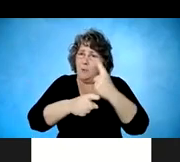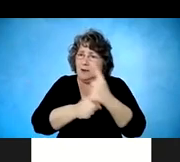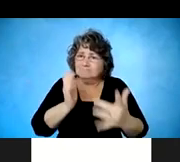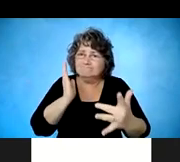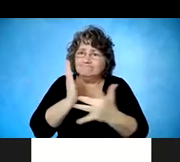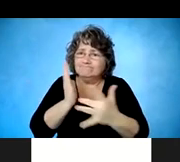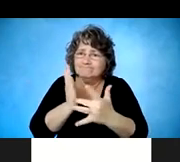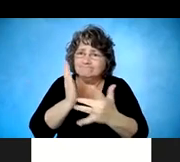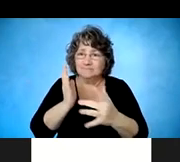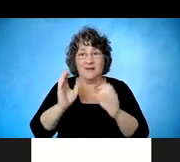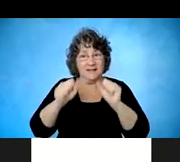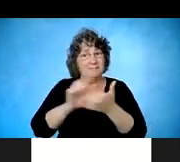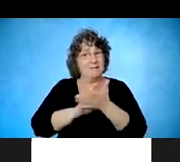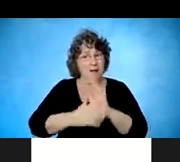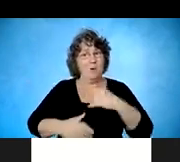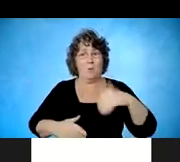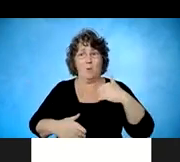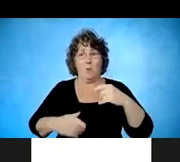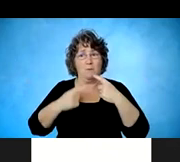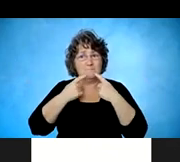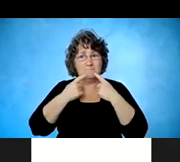doing some pretty amazing things.